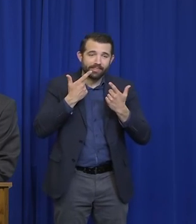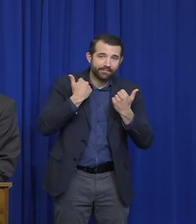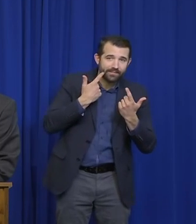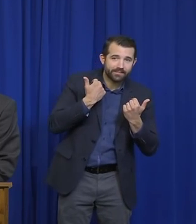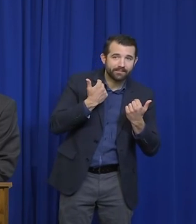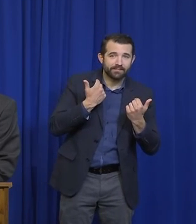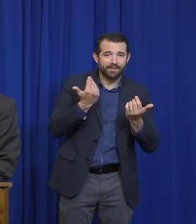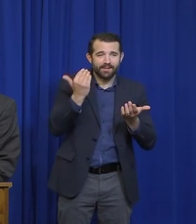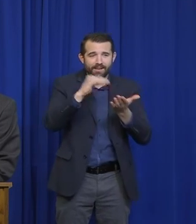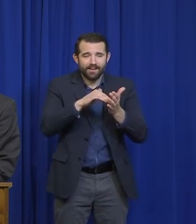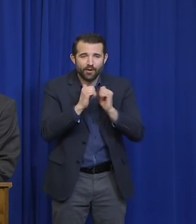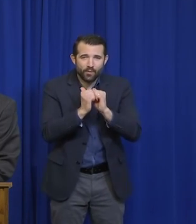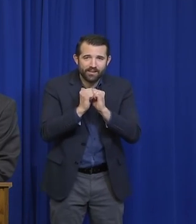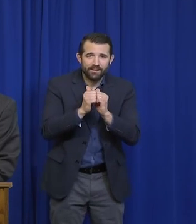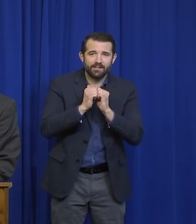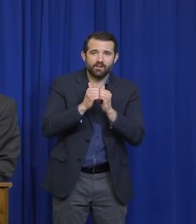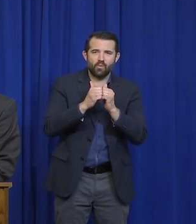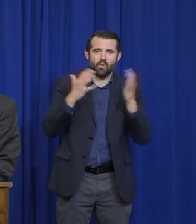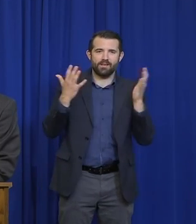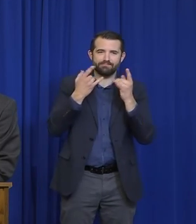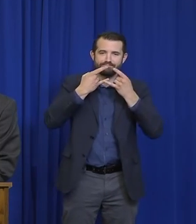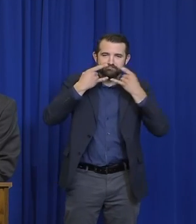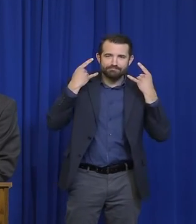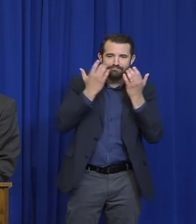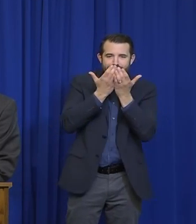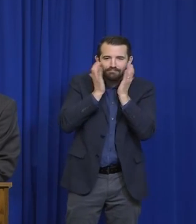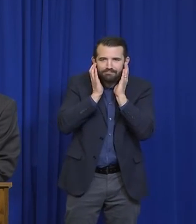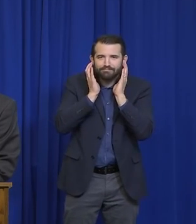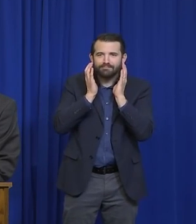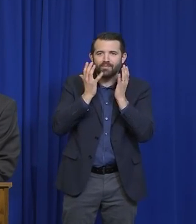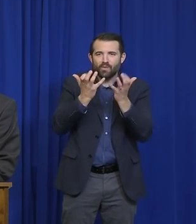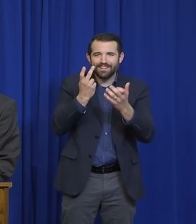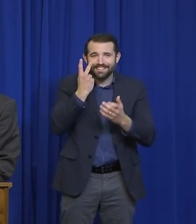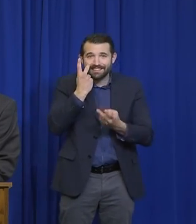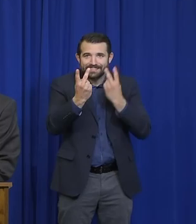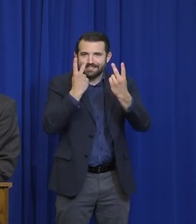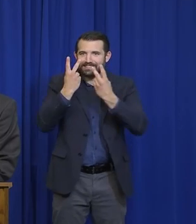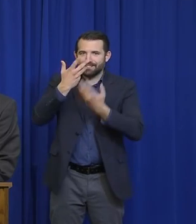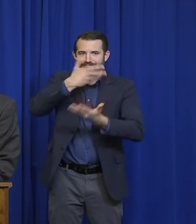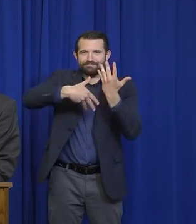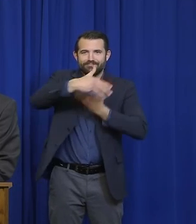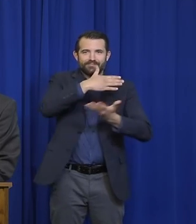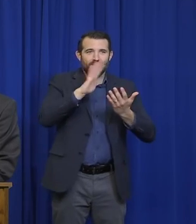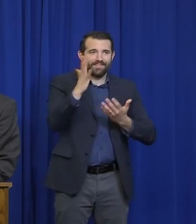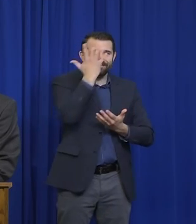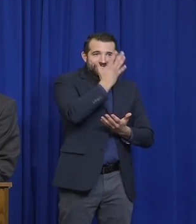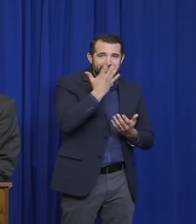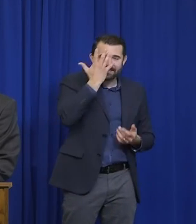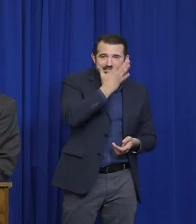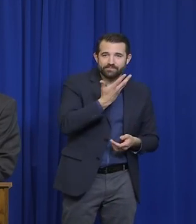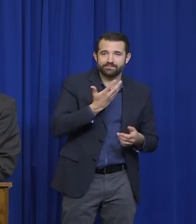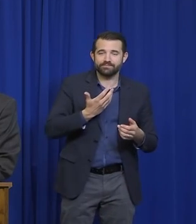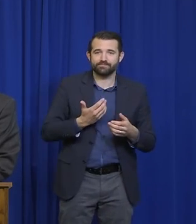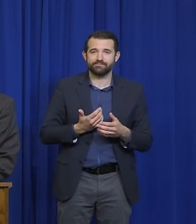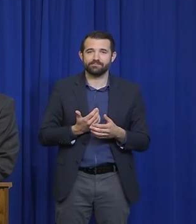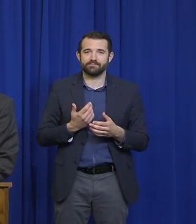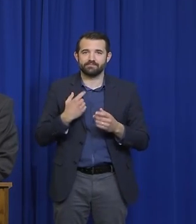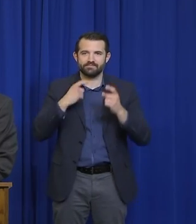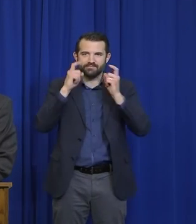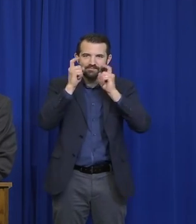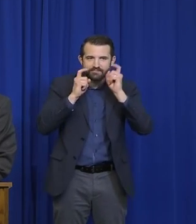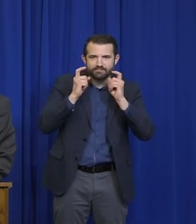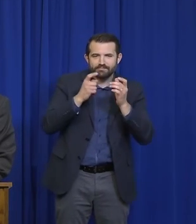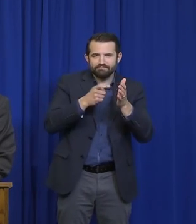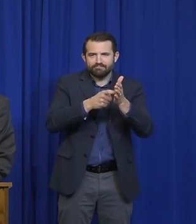with a face covering, it's not going to be visible. It's going to be different. We still have to assume that this virus is among us